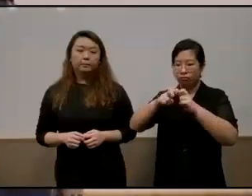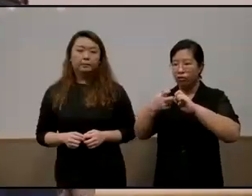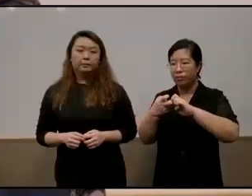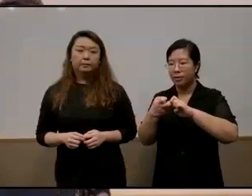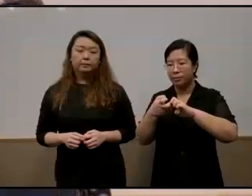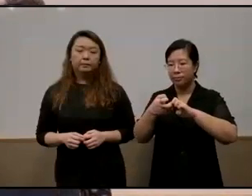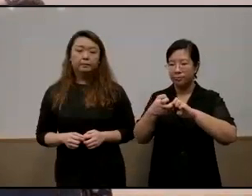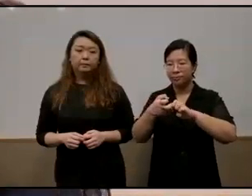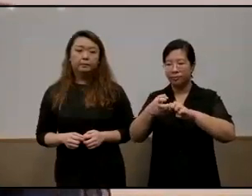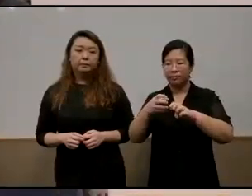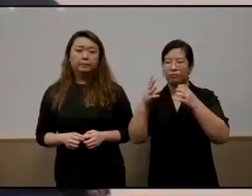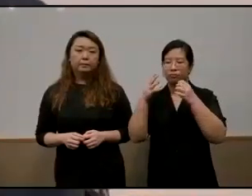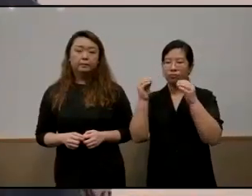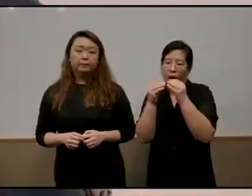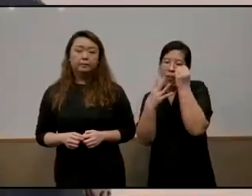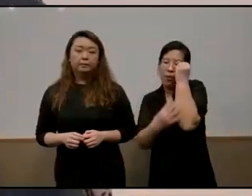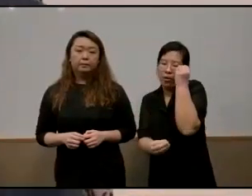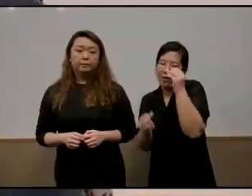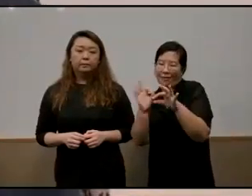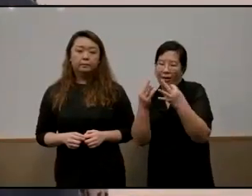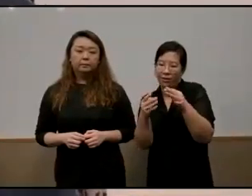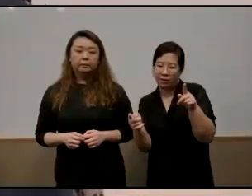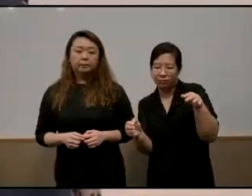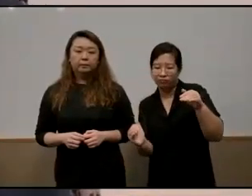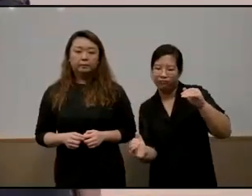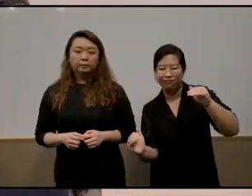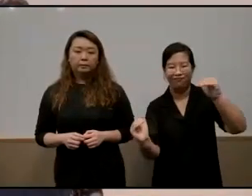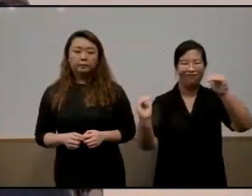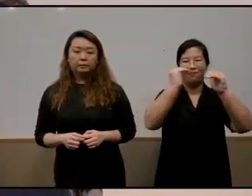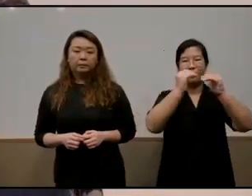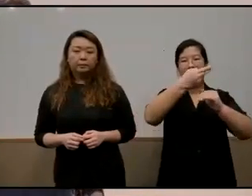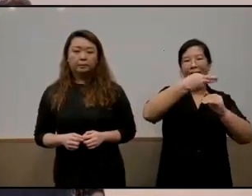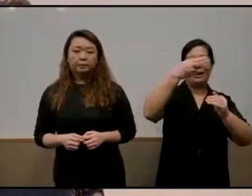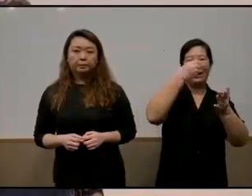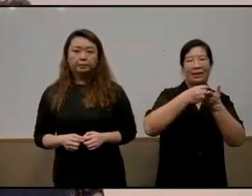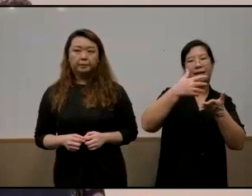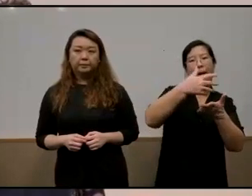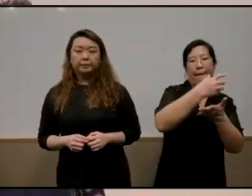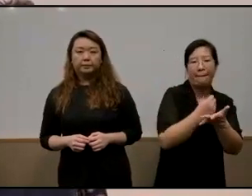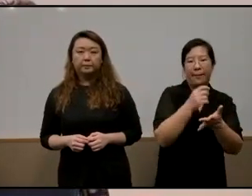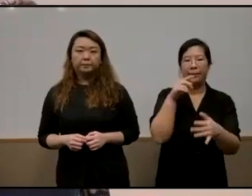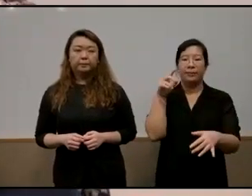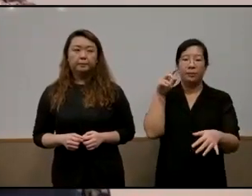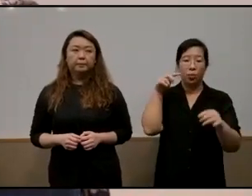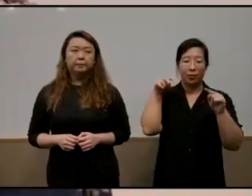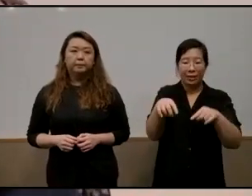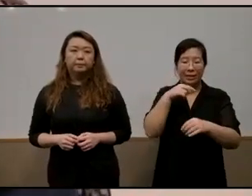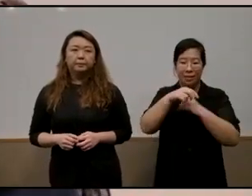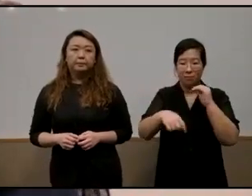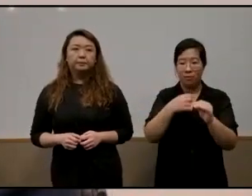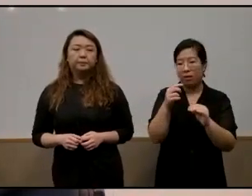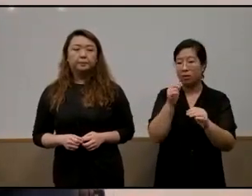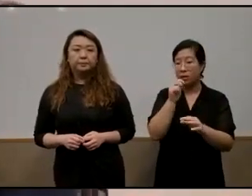more challenged families to be up to speed to to the high income and and this is about not only in terms of resources